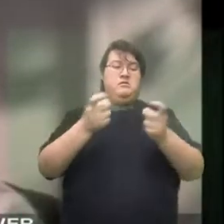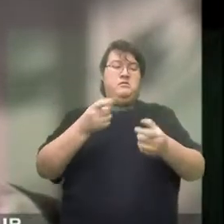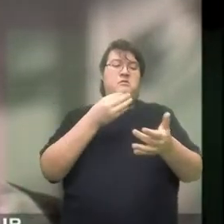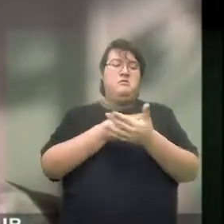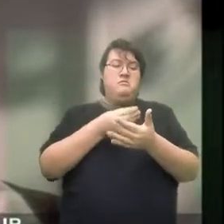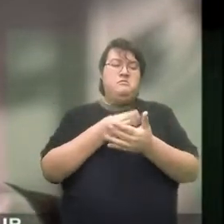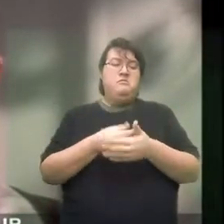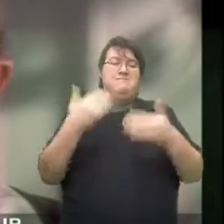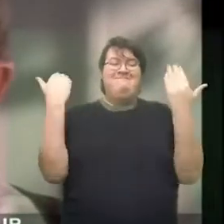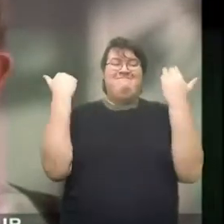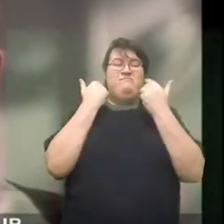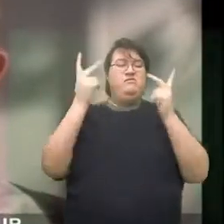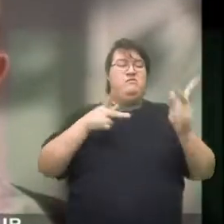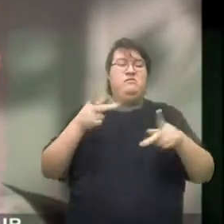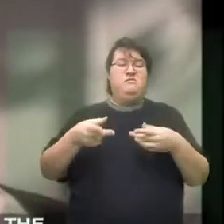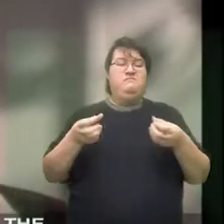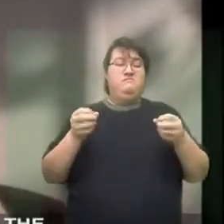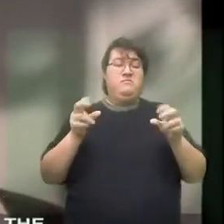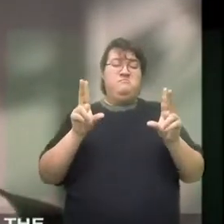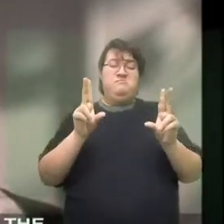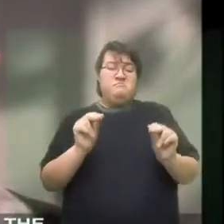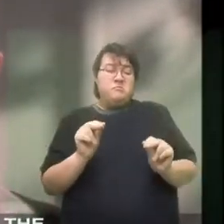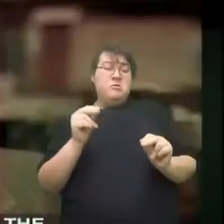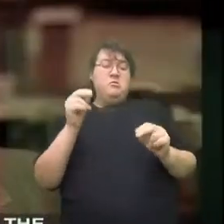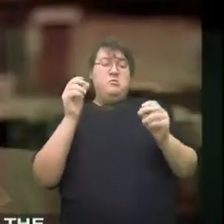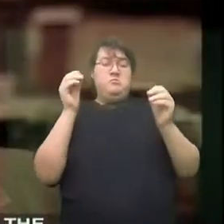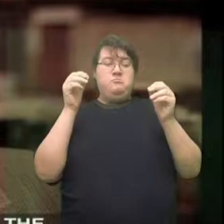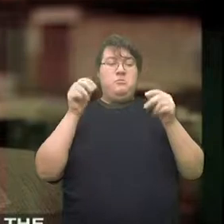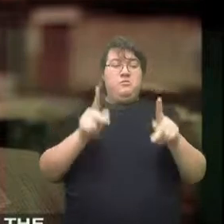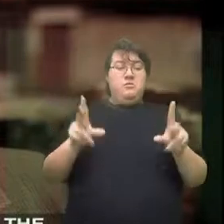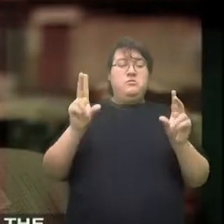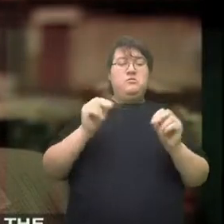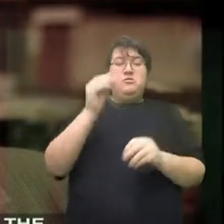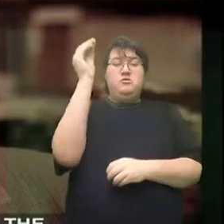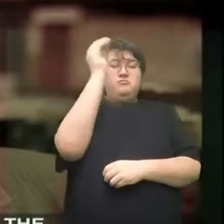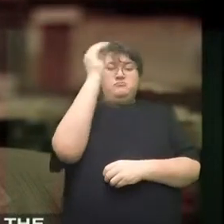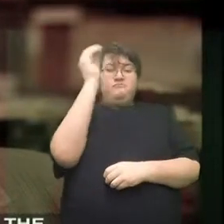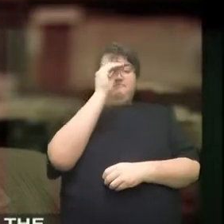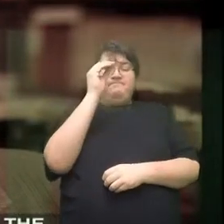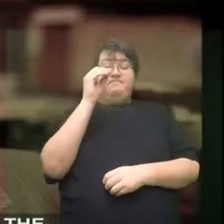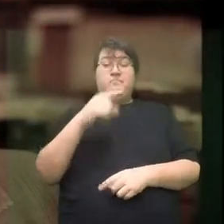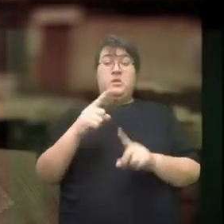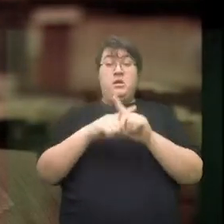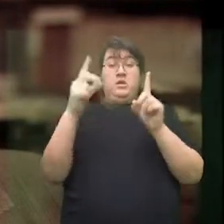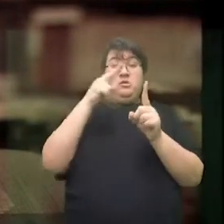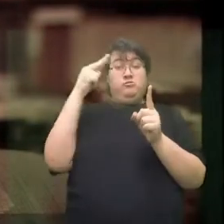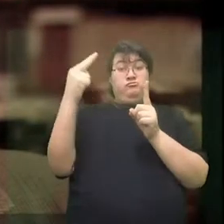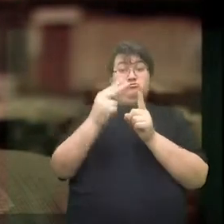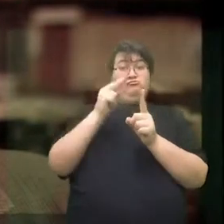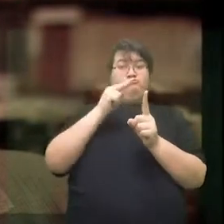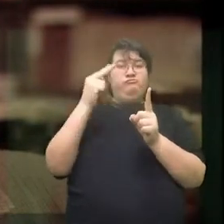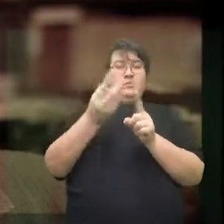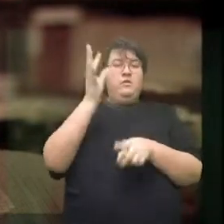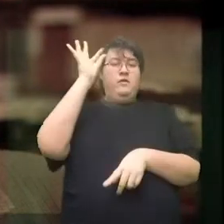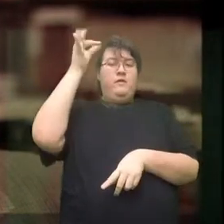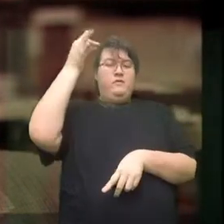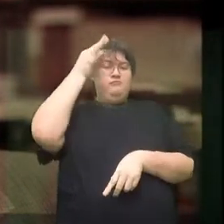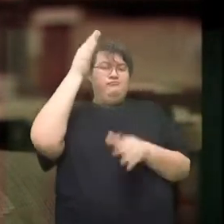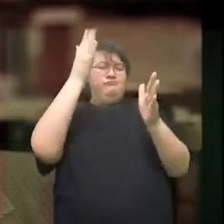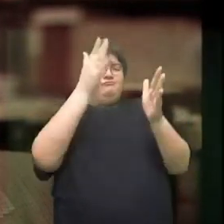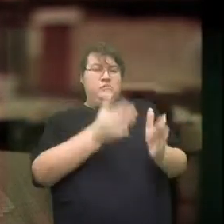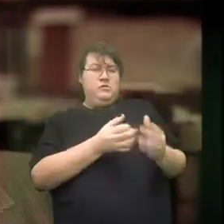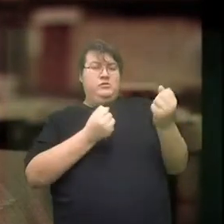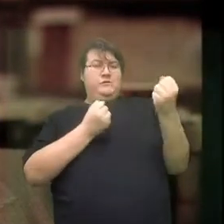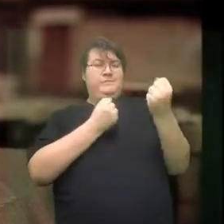money into their own hands and they'll swallow up all us little folks. The other side of it was the effort of the Federalists, those in favor of the